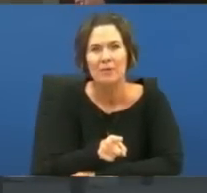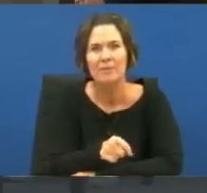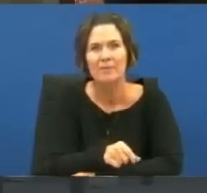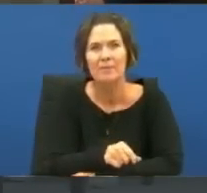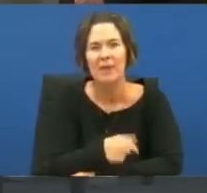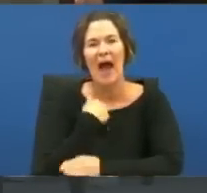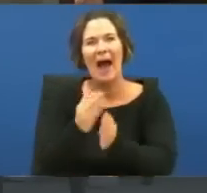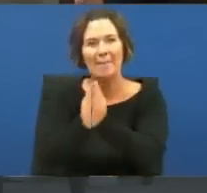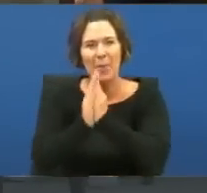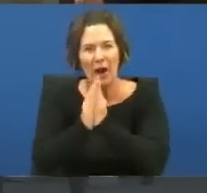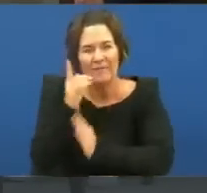I prayed for them.